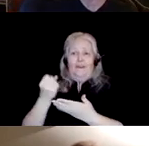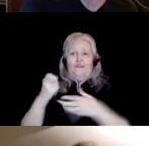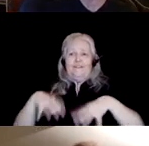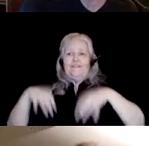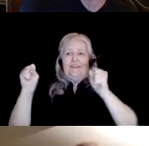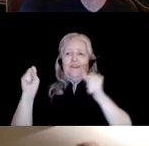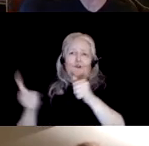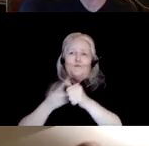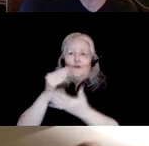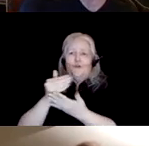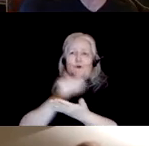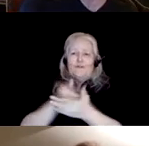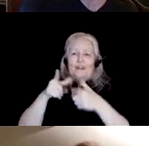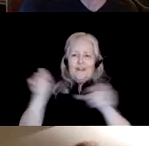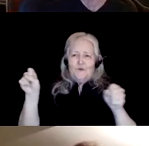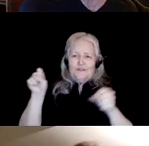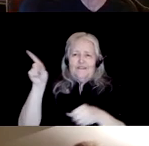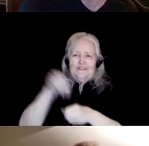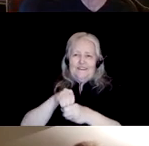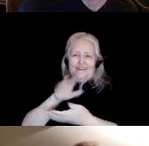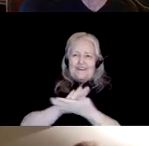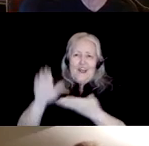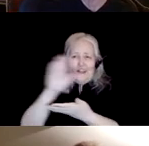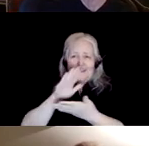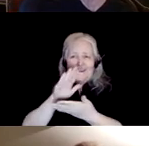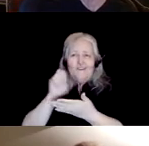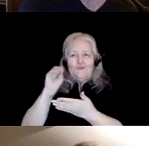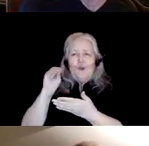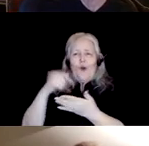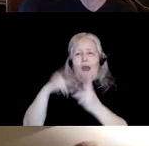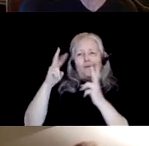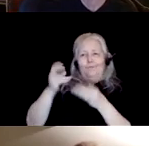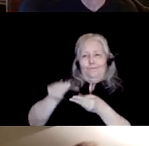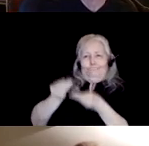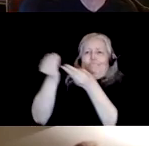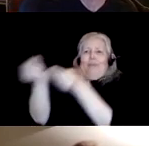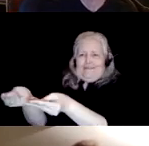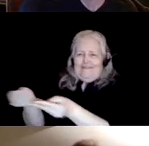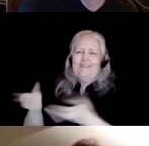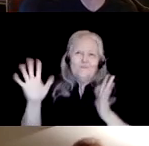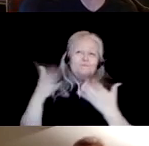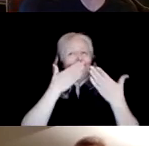in linguistics at university so sharing the torch thank you so much